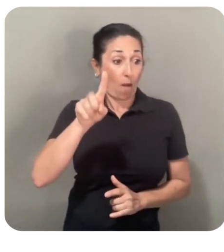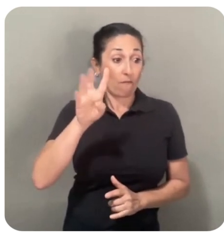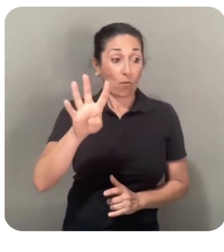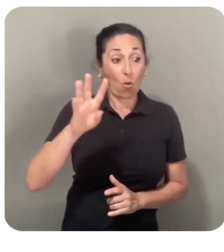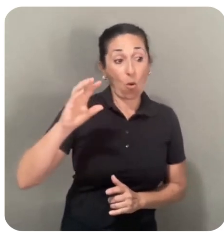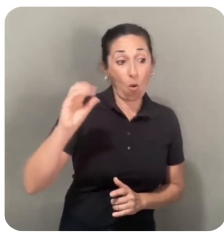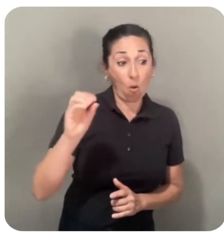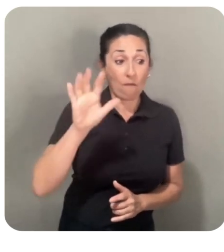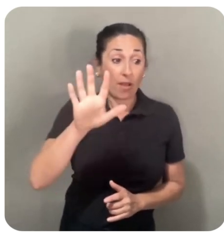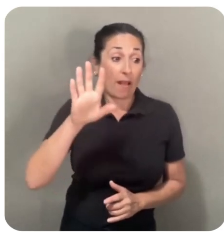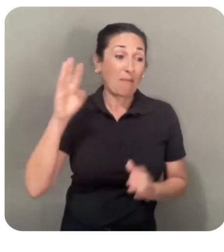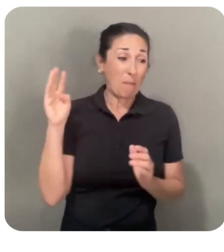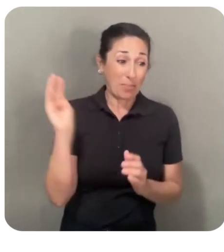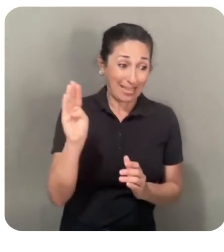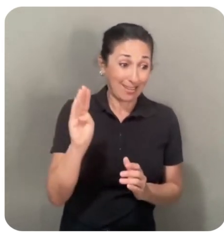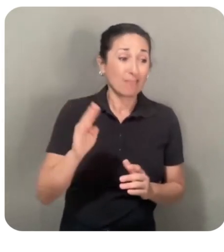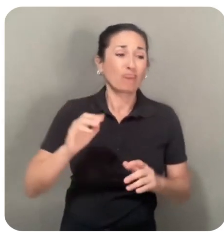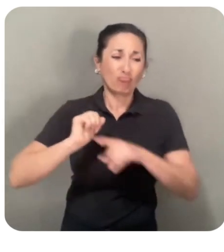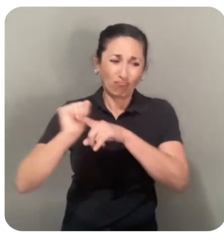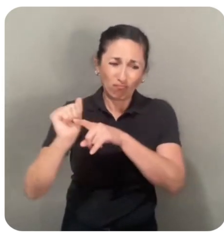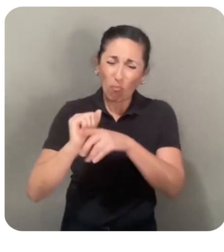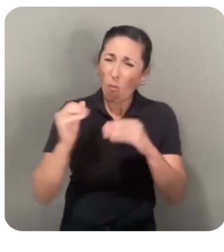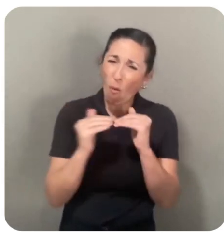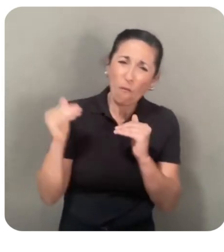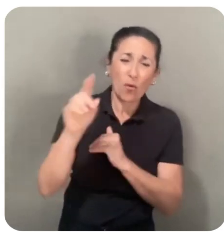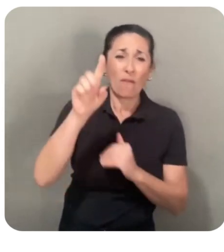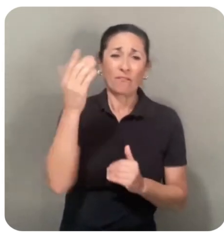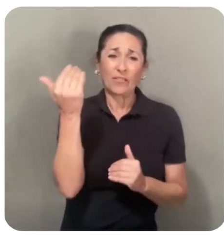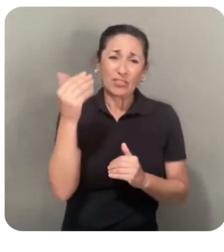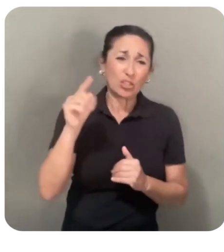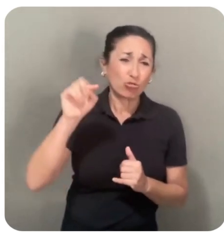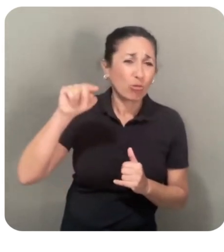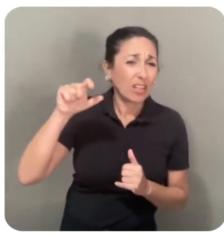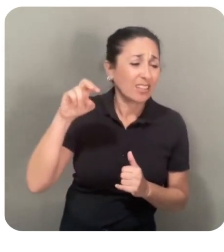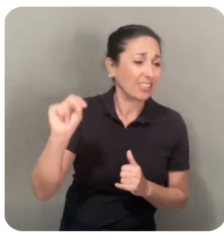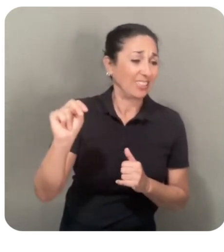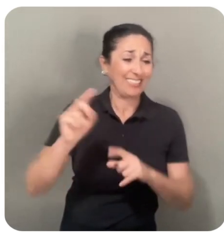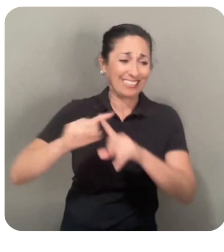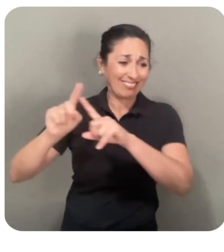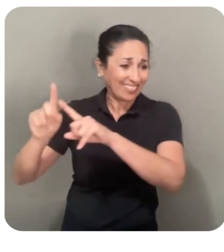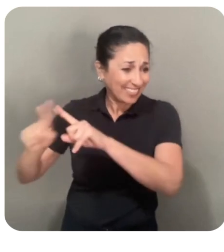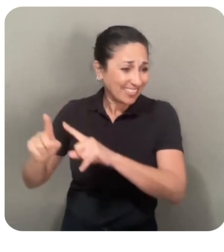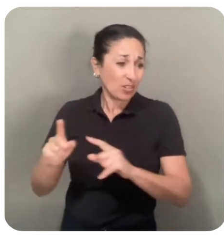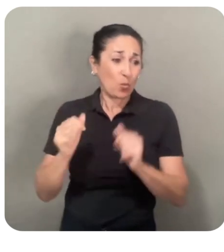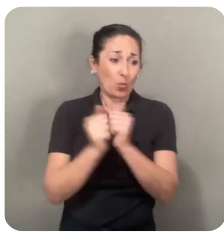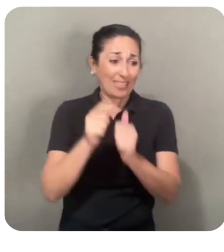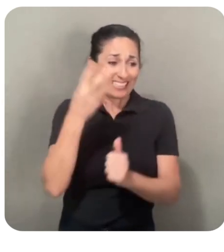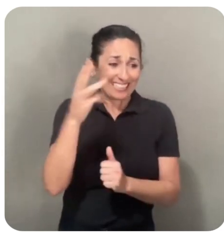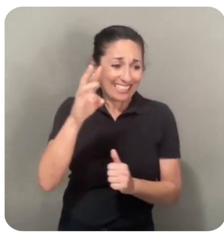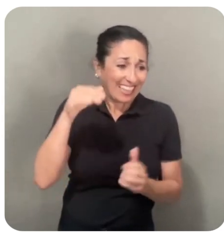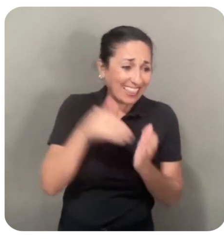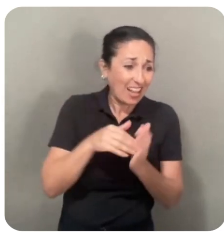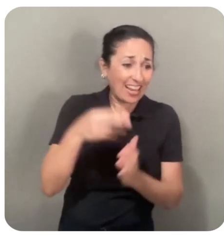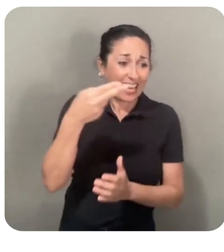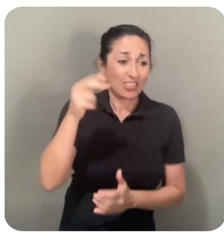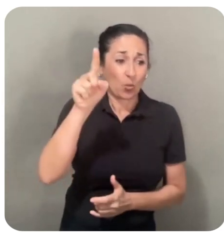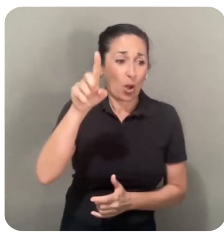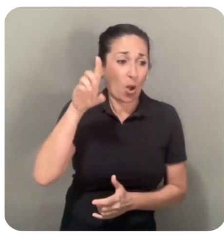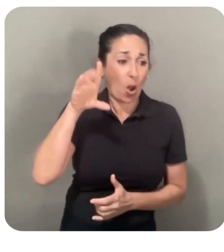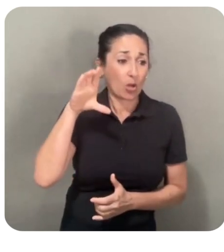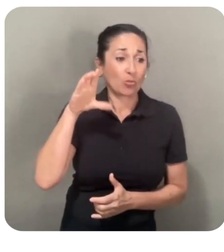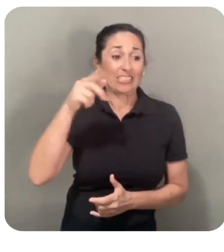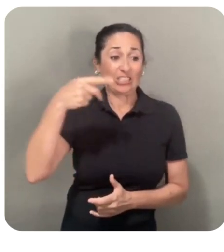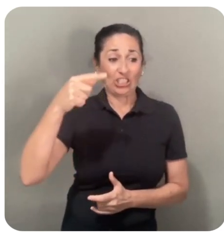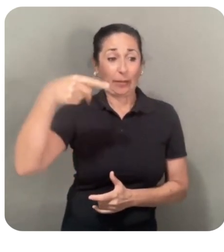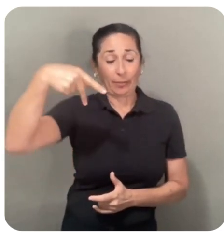tokens using 16,000 H100 GPUs. With a standard decoder-only transformer architecture and